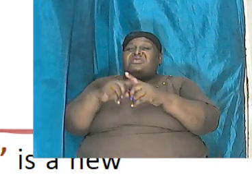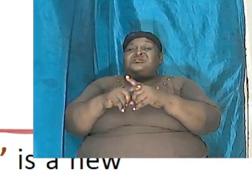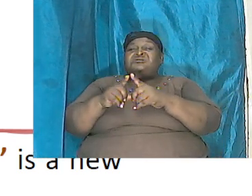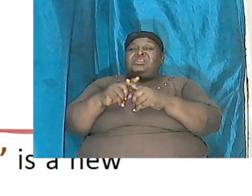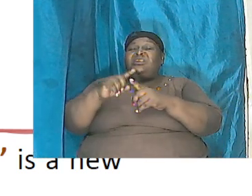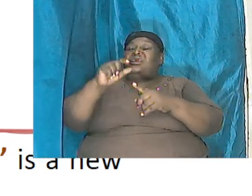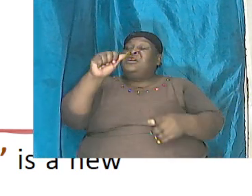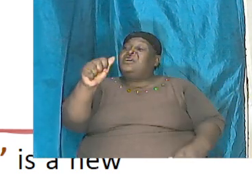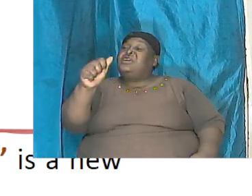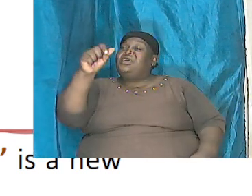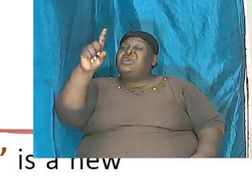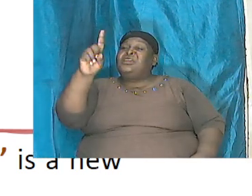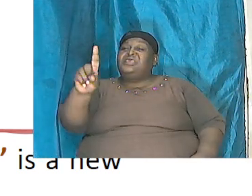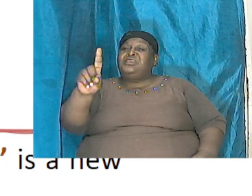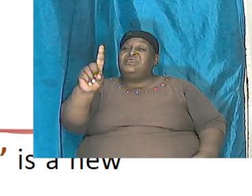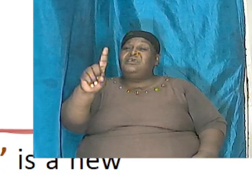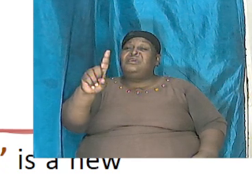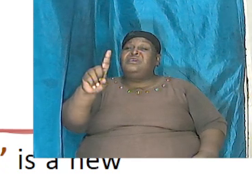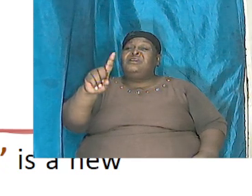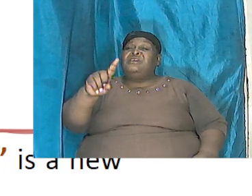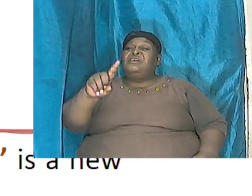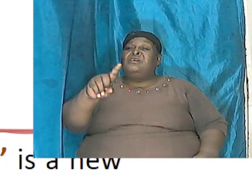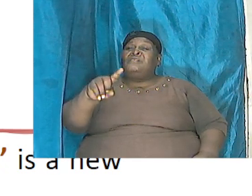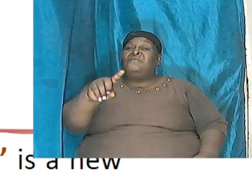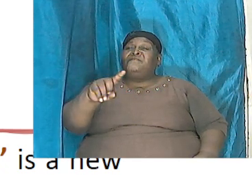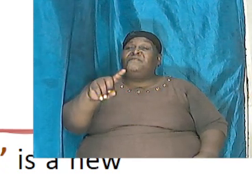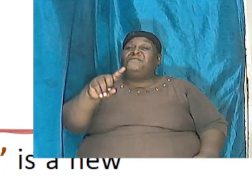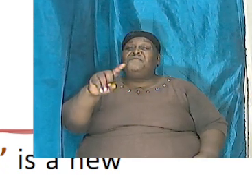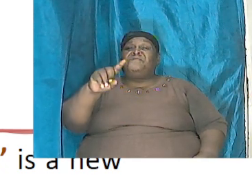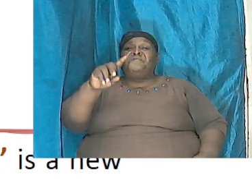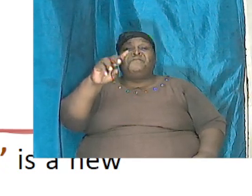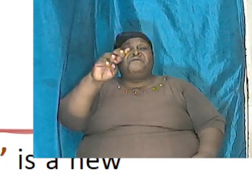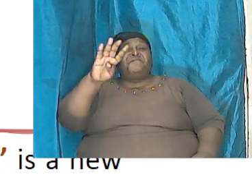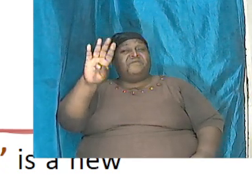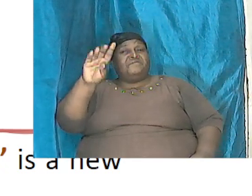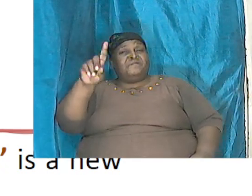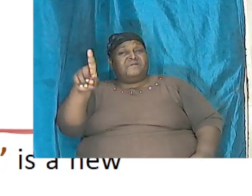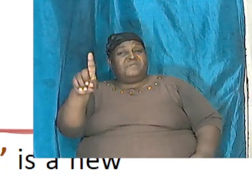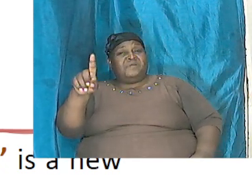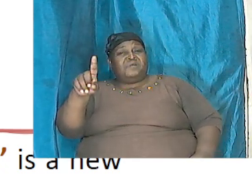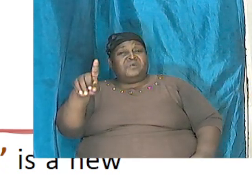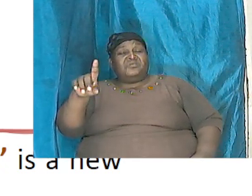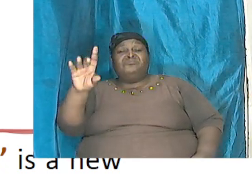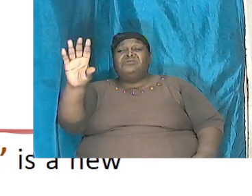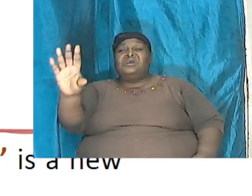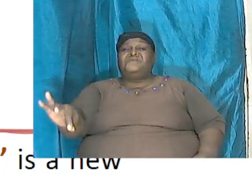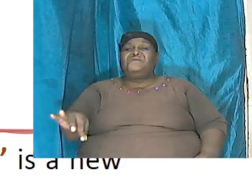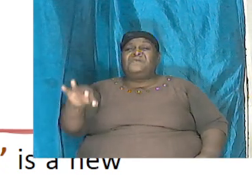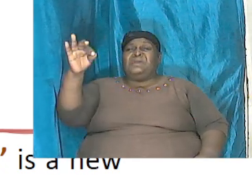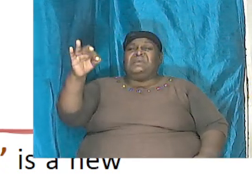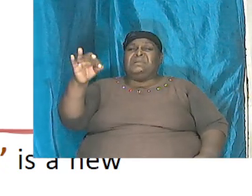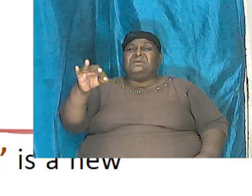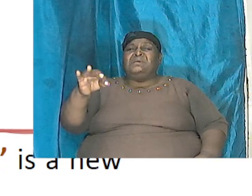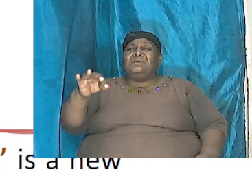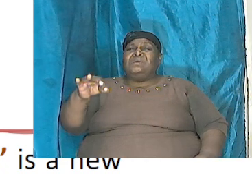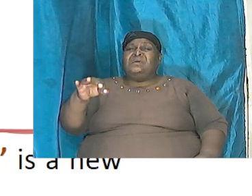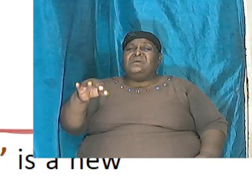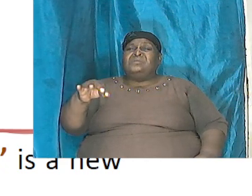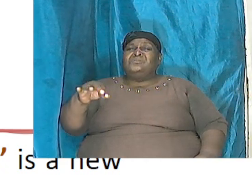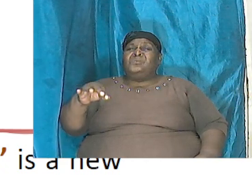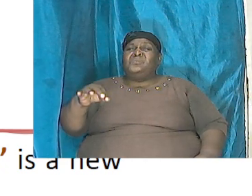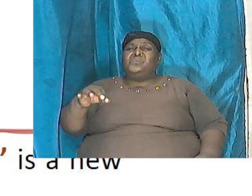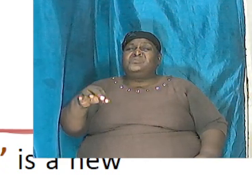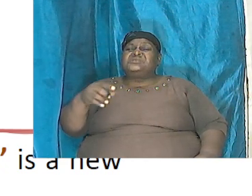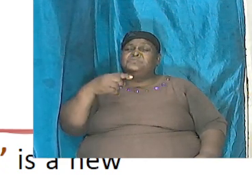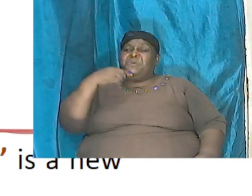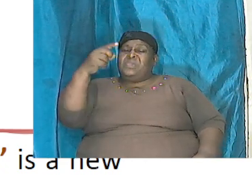coined by a man who tried to find a term to describe the monsters that he the